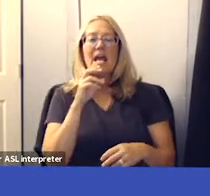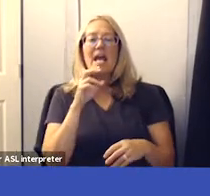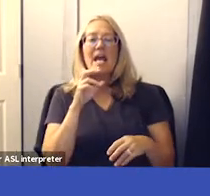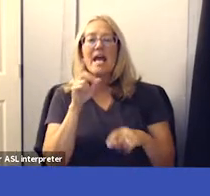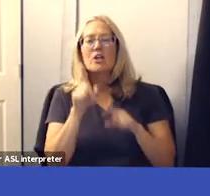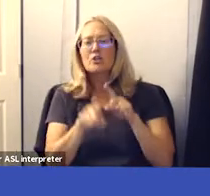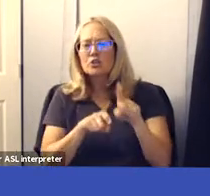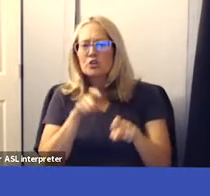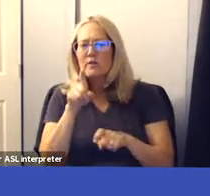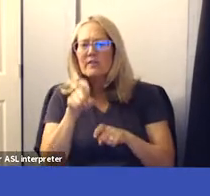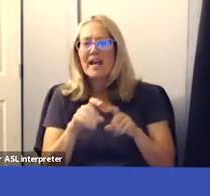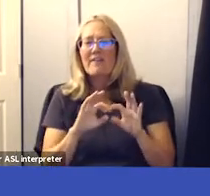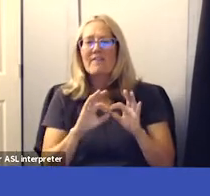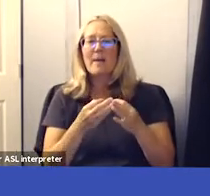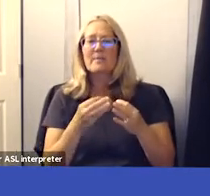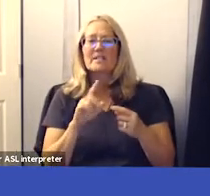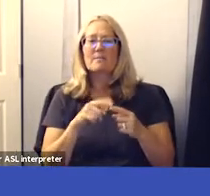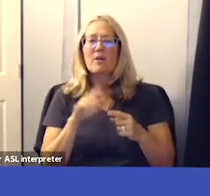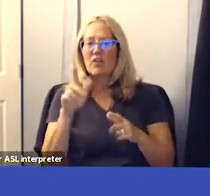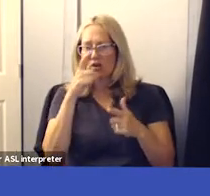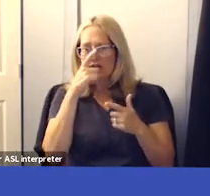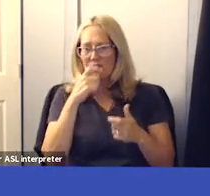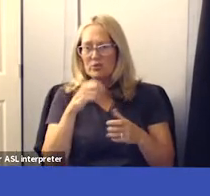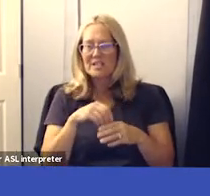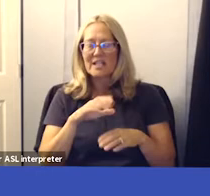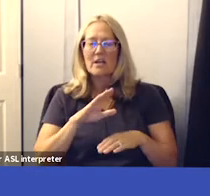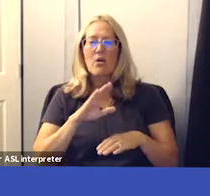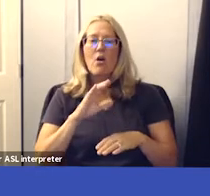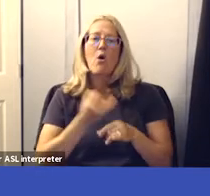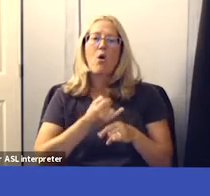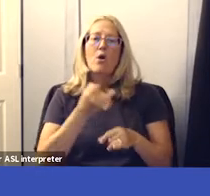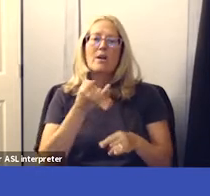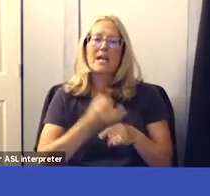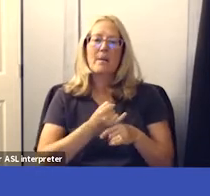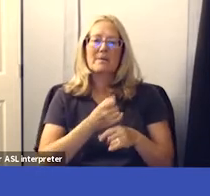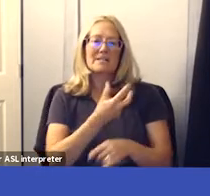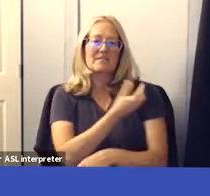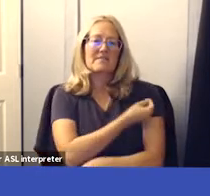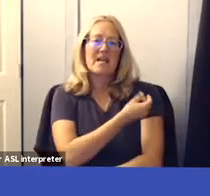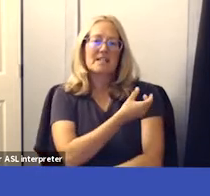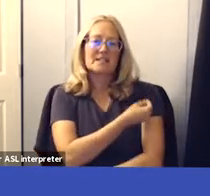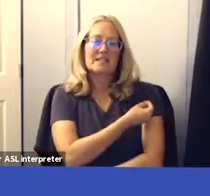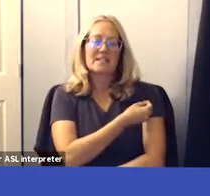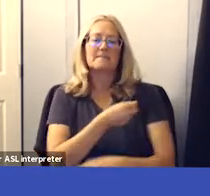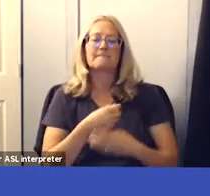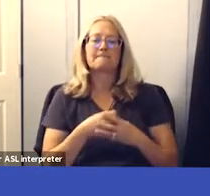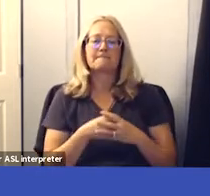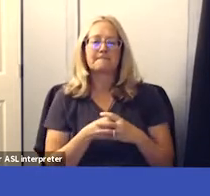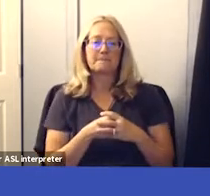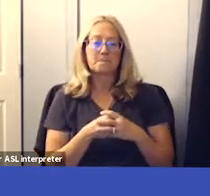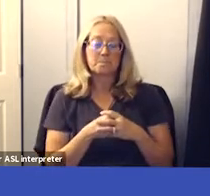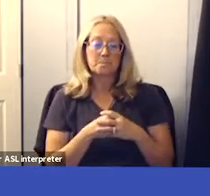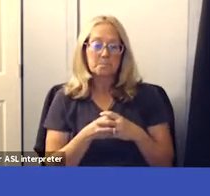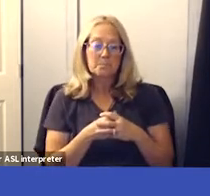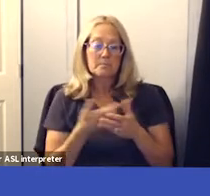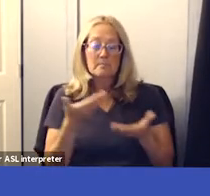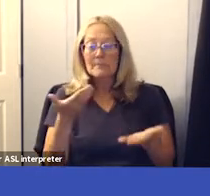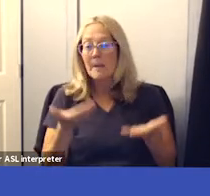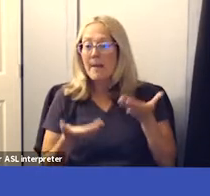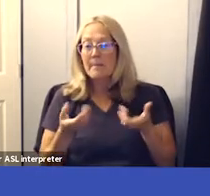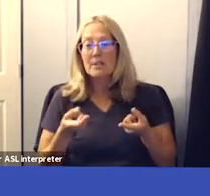families regarding their interest in on-campus vaccinations um perhaps during